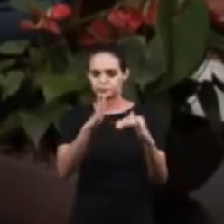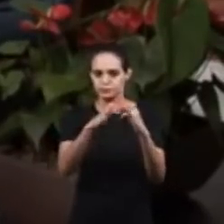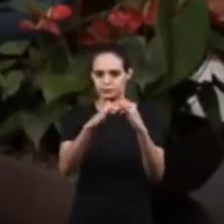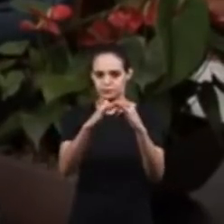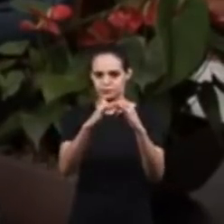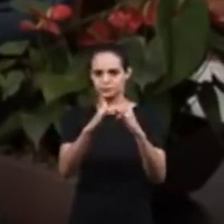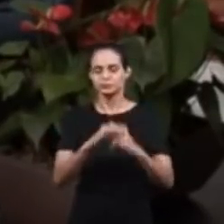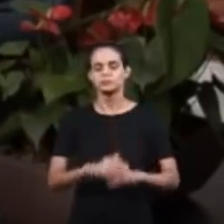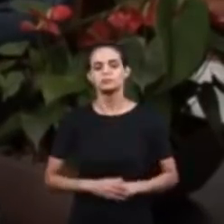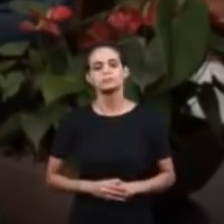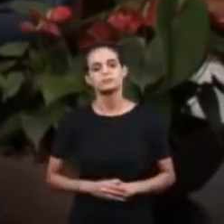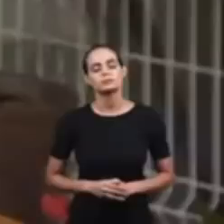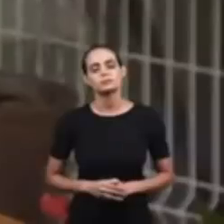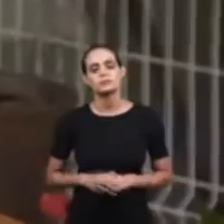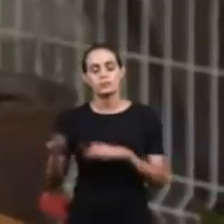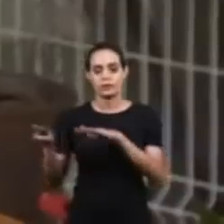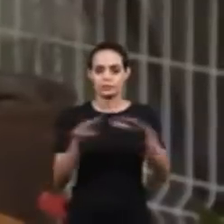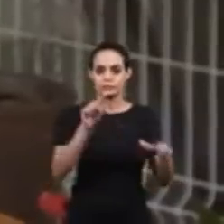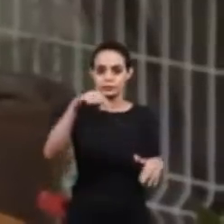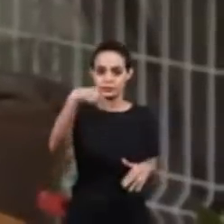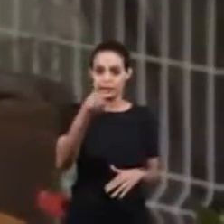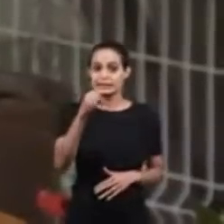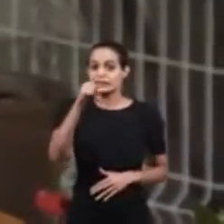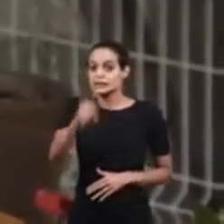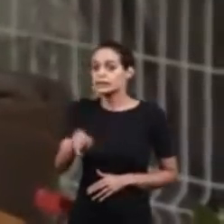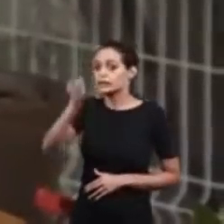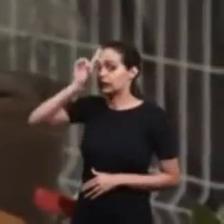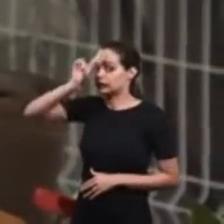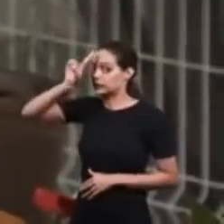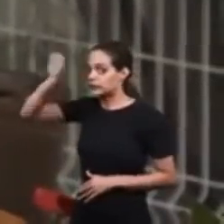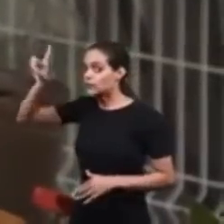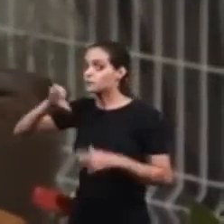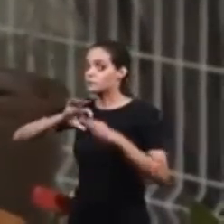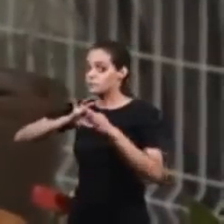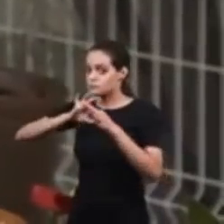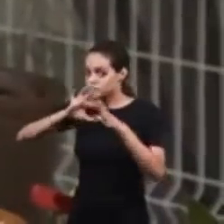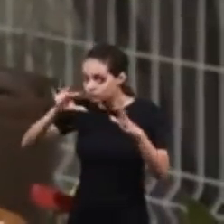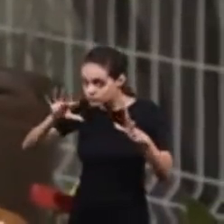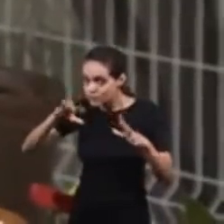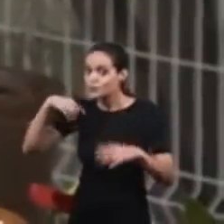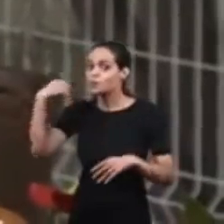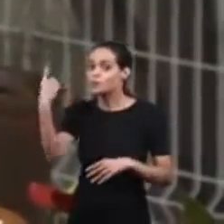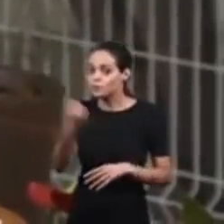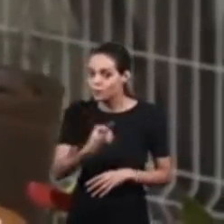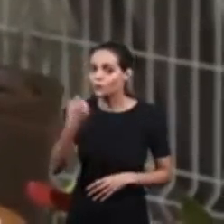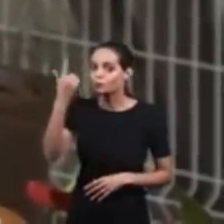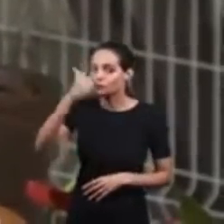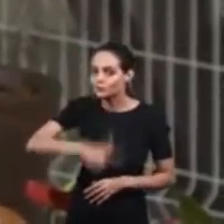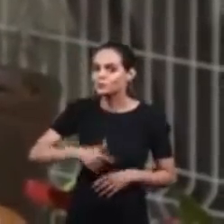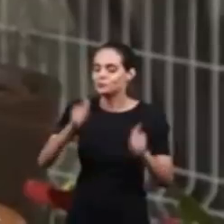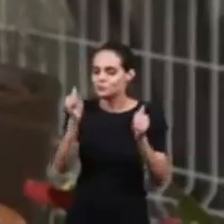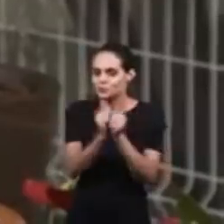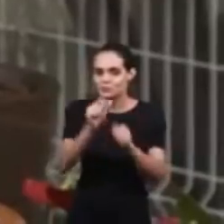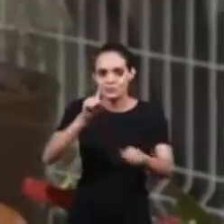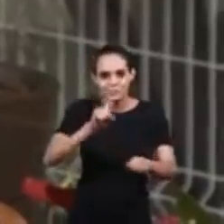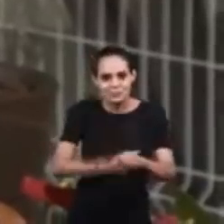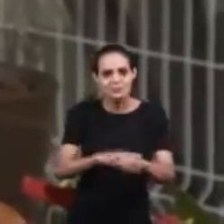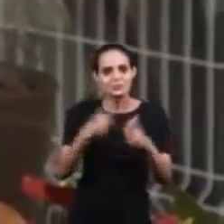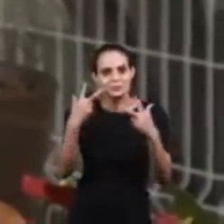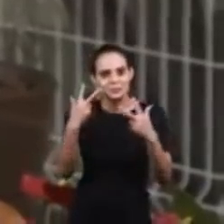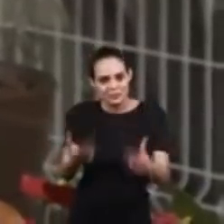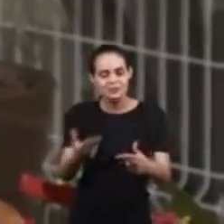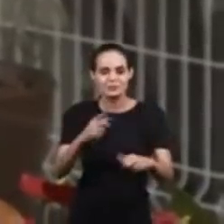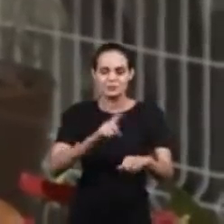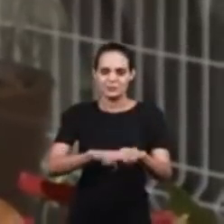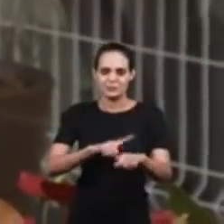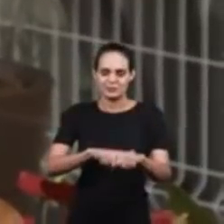us You can watch our Sunday Bible School in our YouTube channel Next week, if the Lord permits We'll be here again